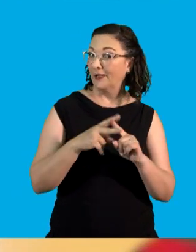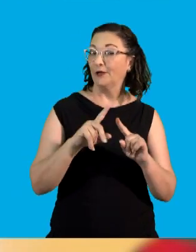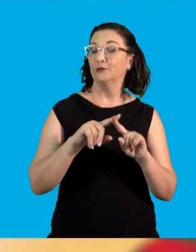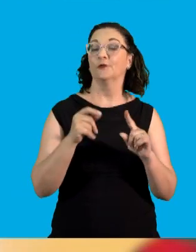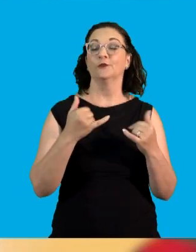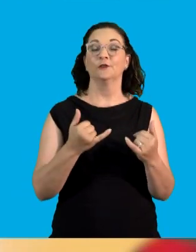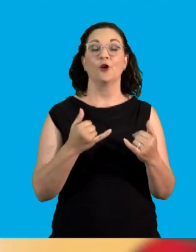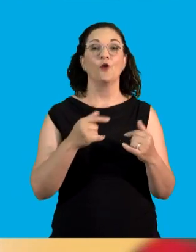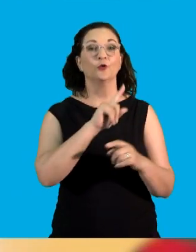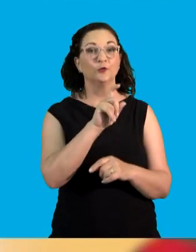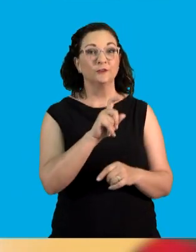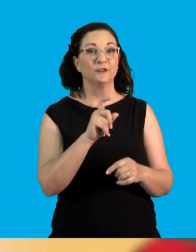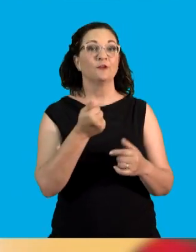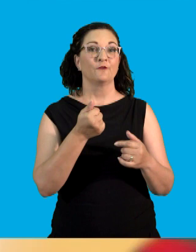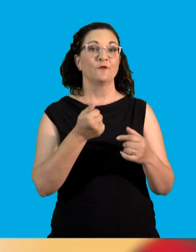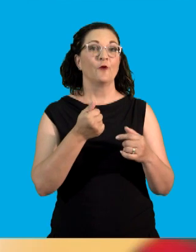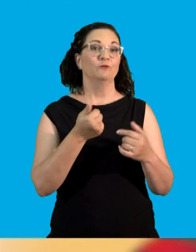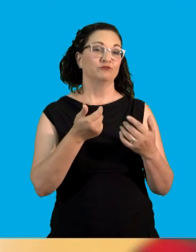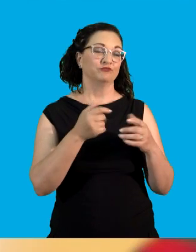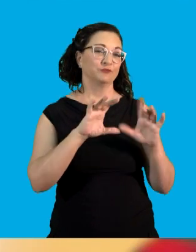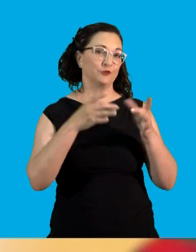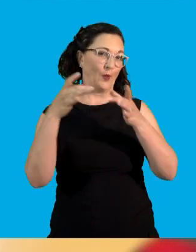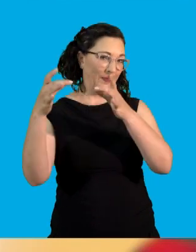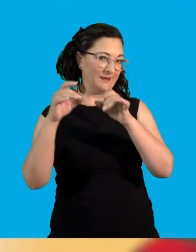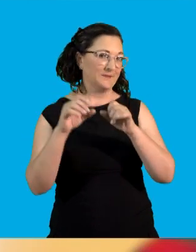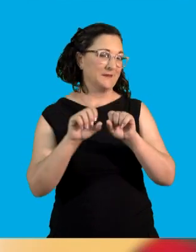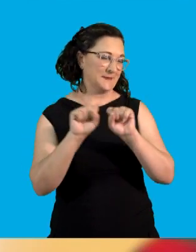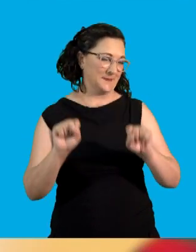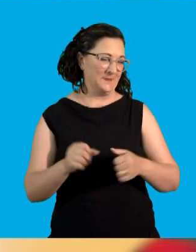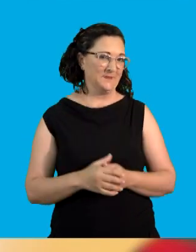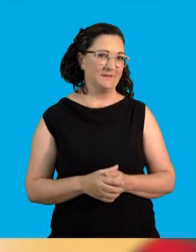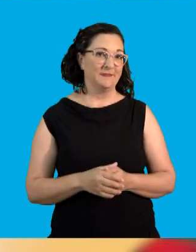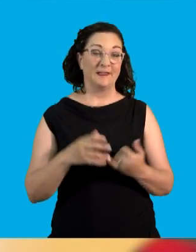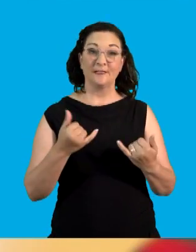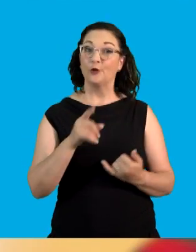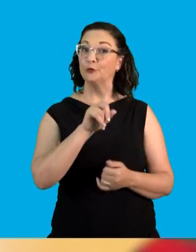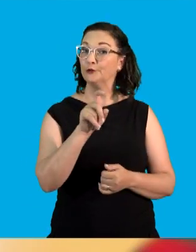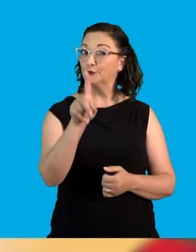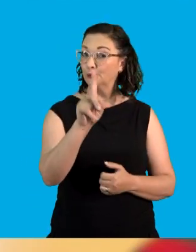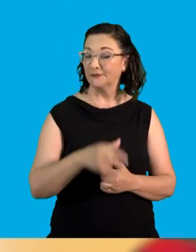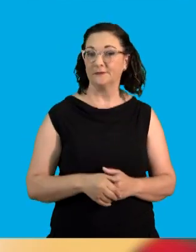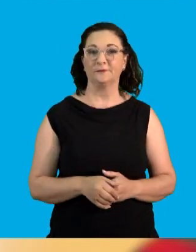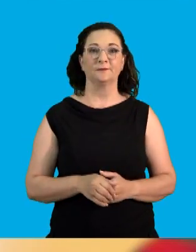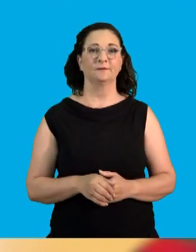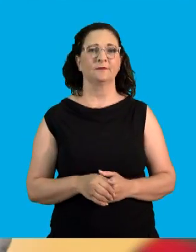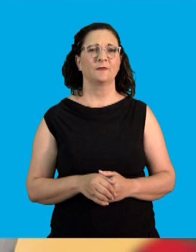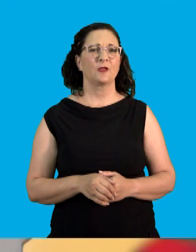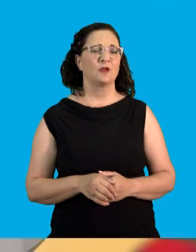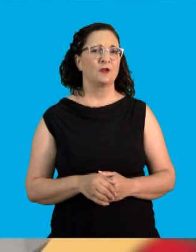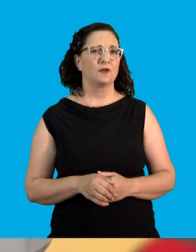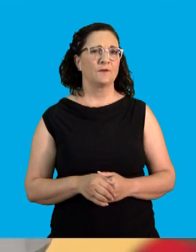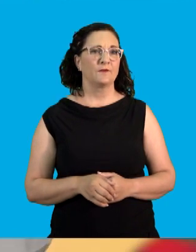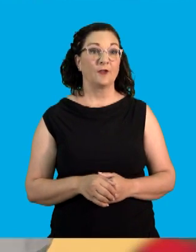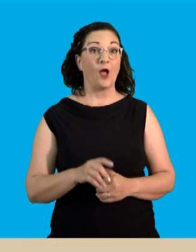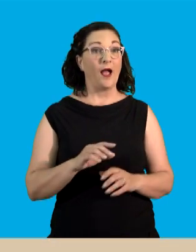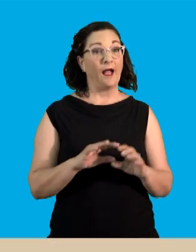in the solar system. Now let us look at the practice questions. Let's look at question one. It says to us, why,